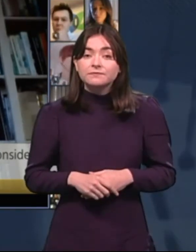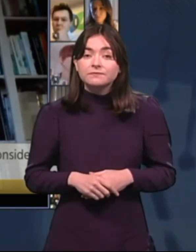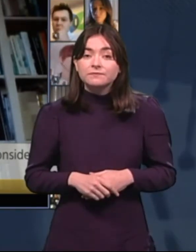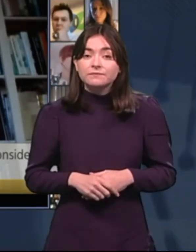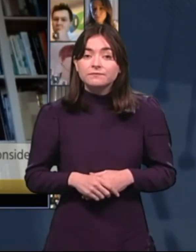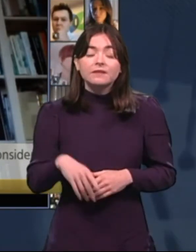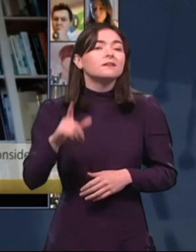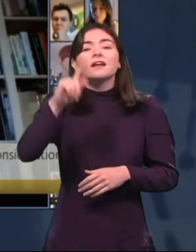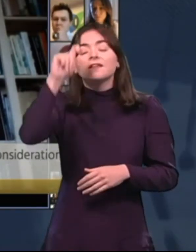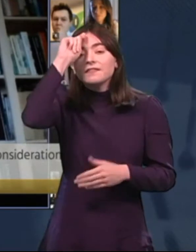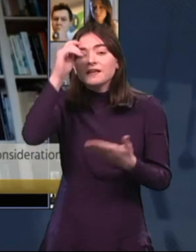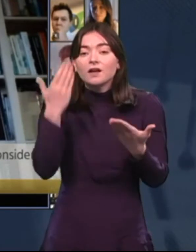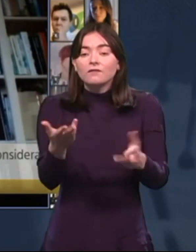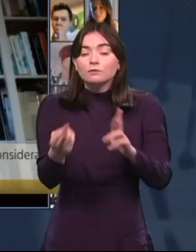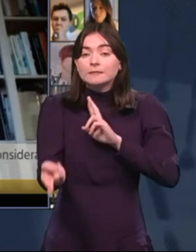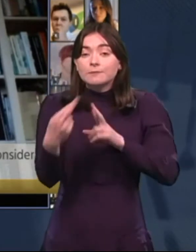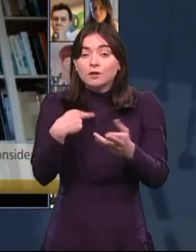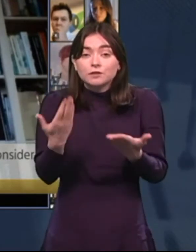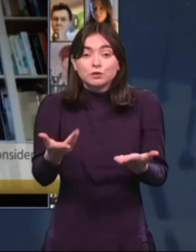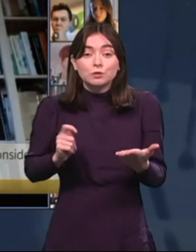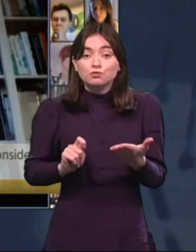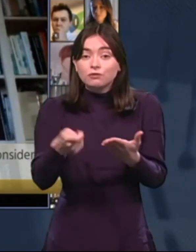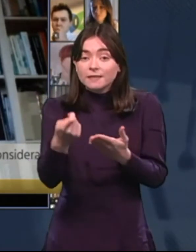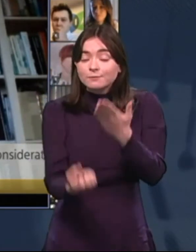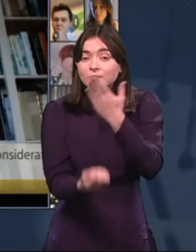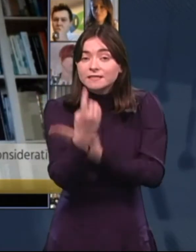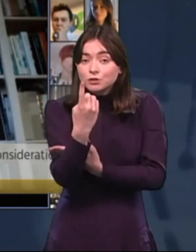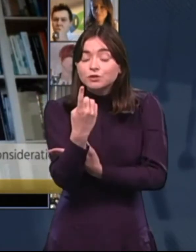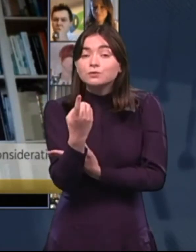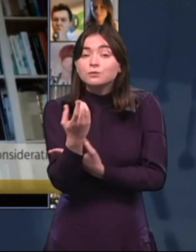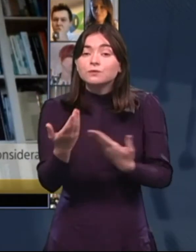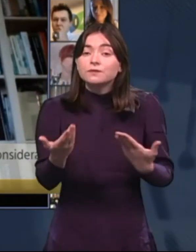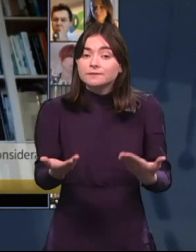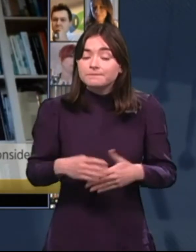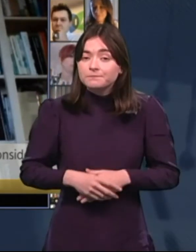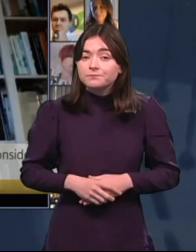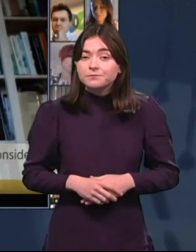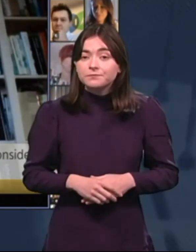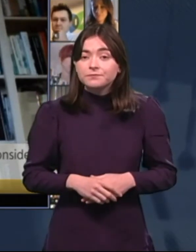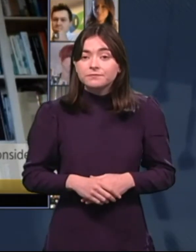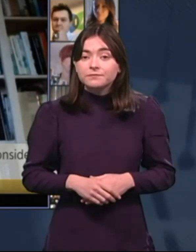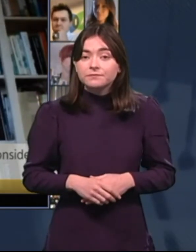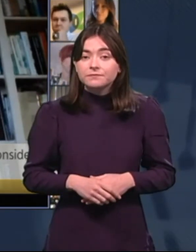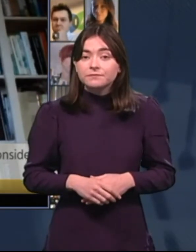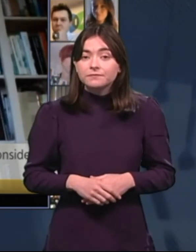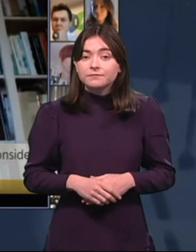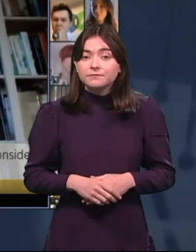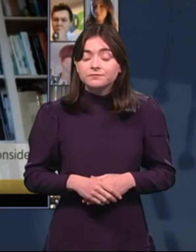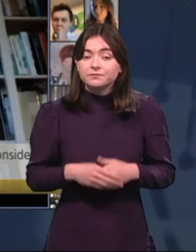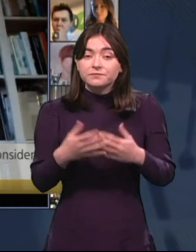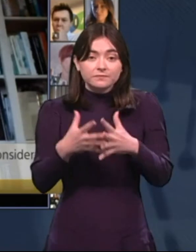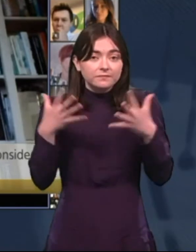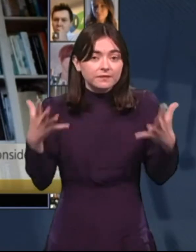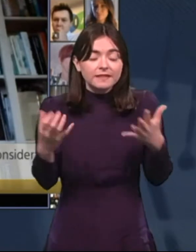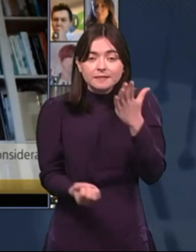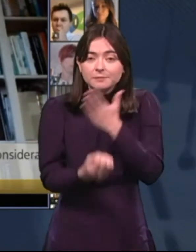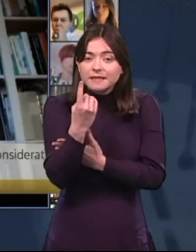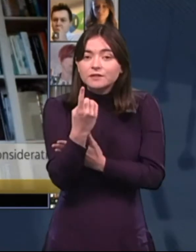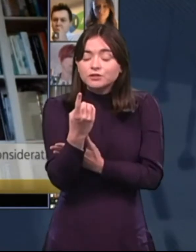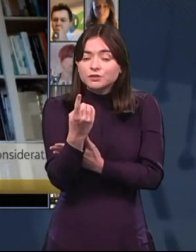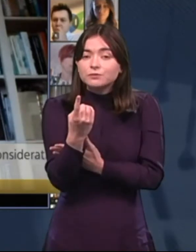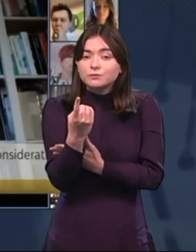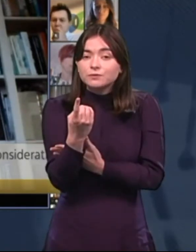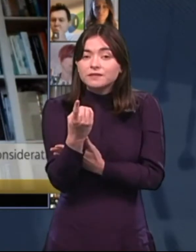already addressed, you know, the transport issue. So that is a huge issue. And